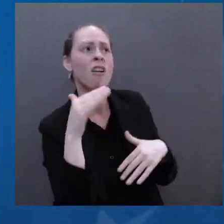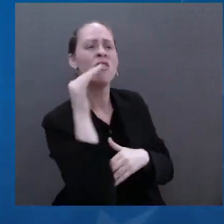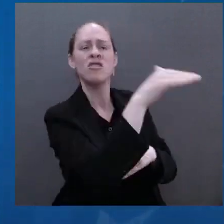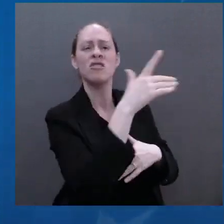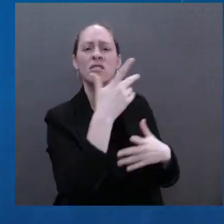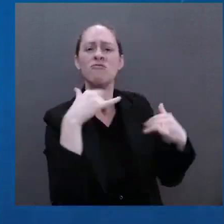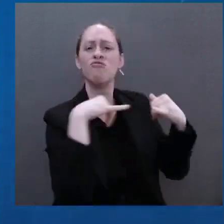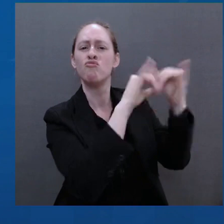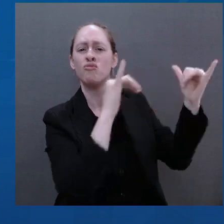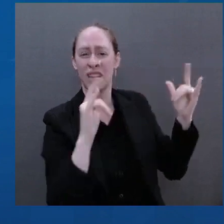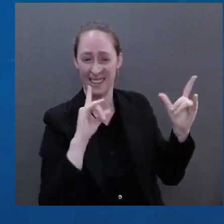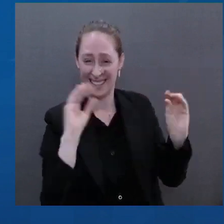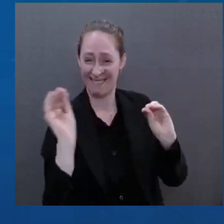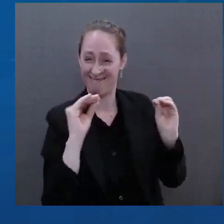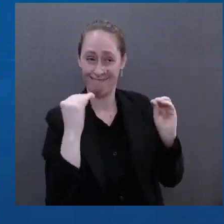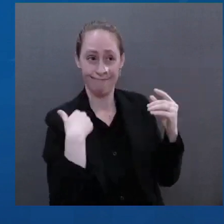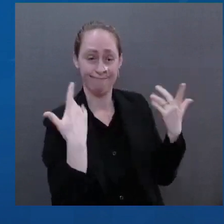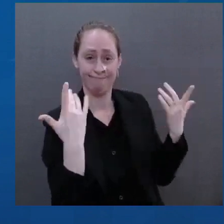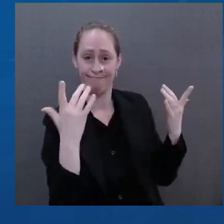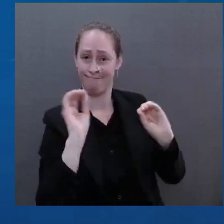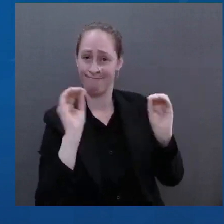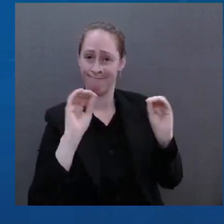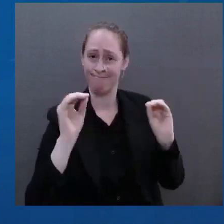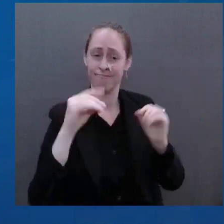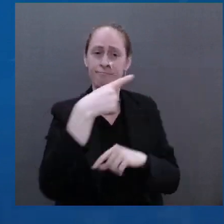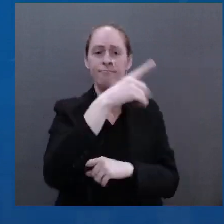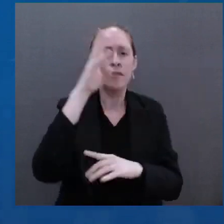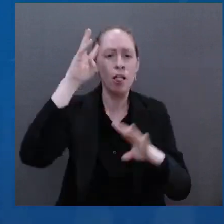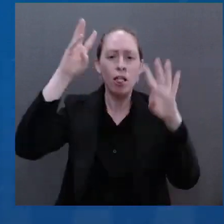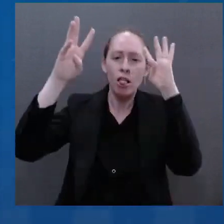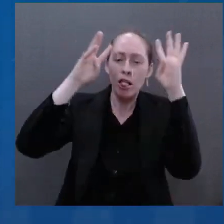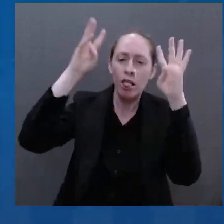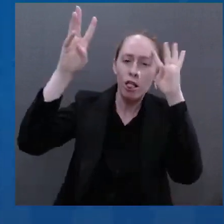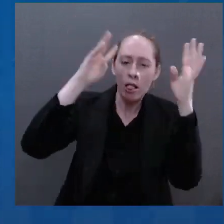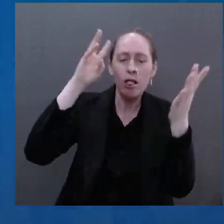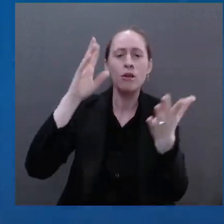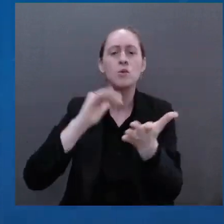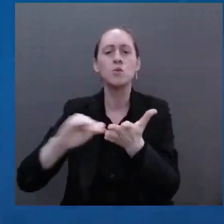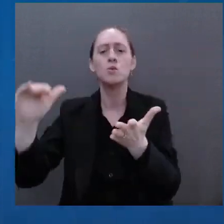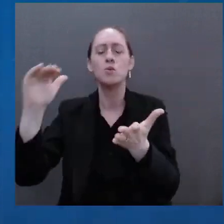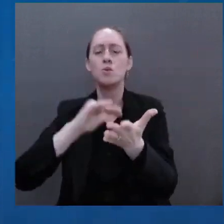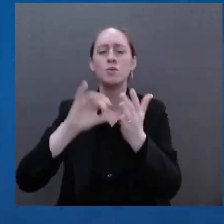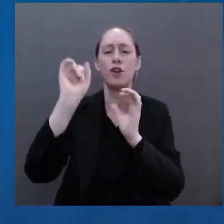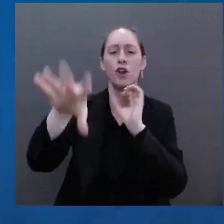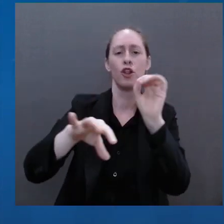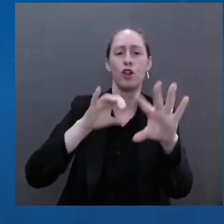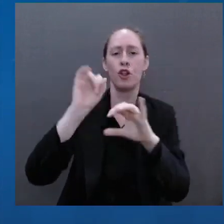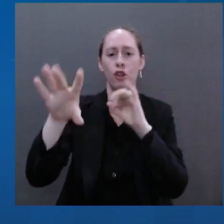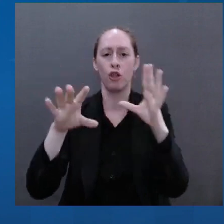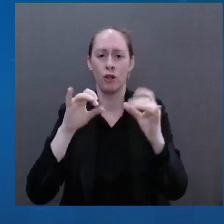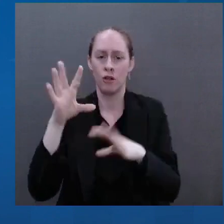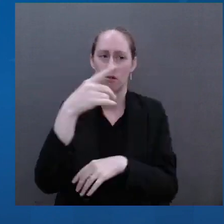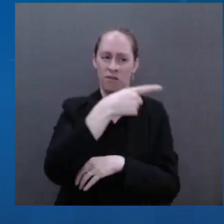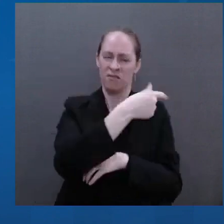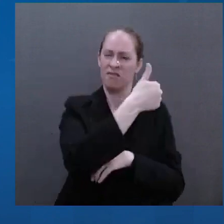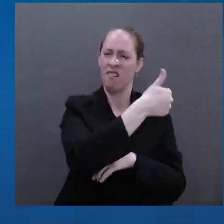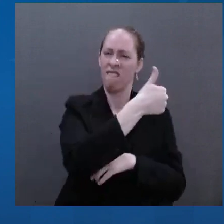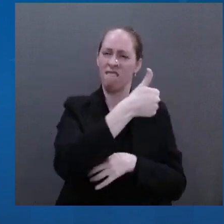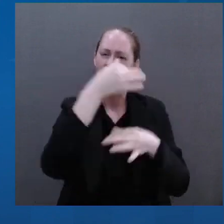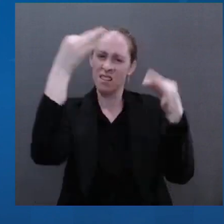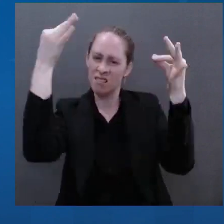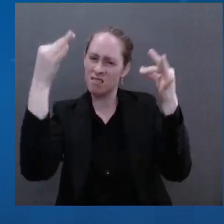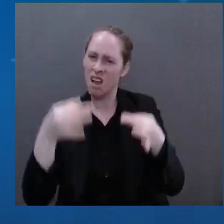disinformation to satisfy a craving for absolute power and control. It's nothing less than a direct